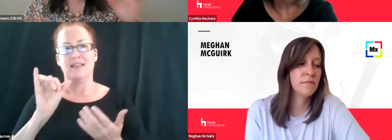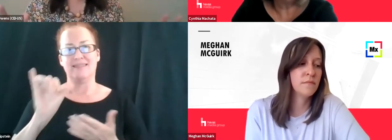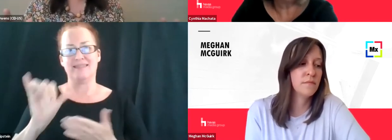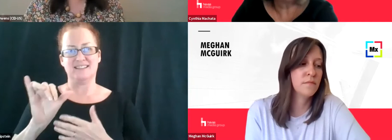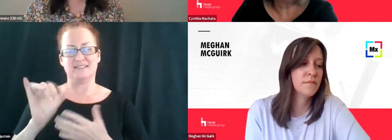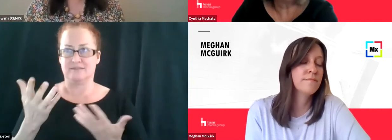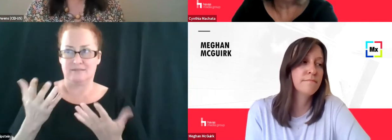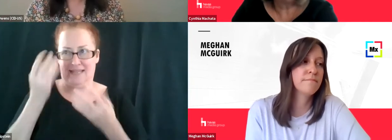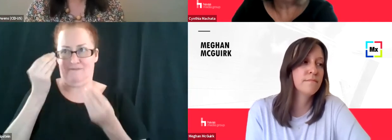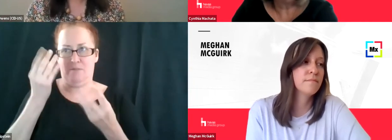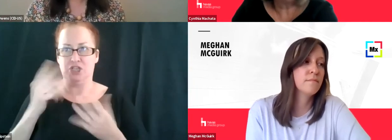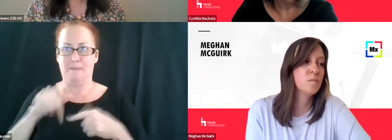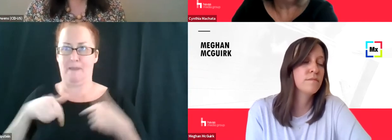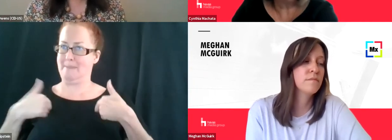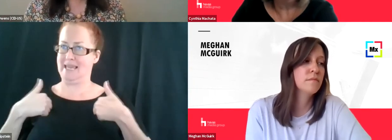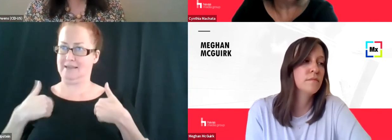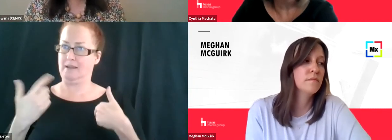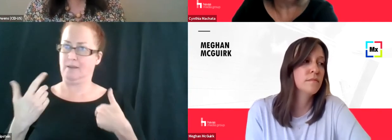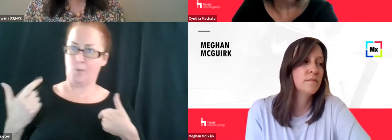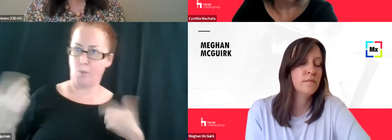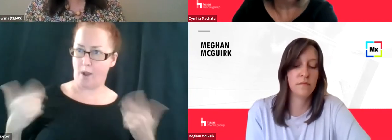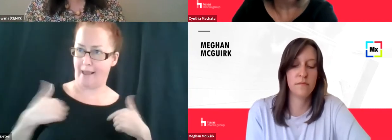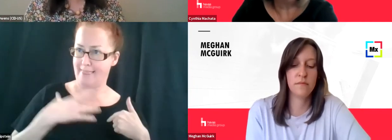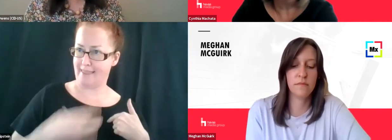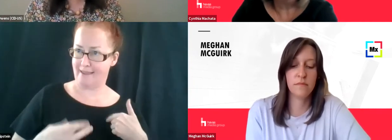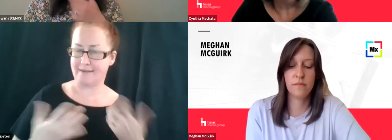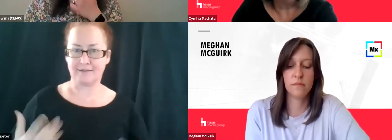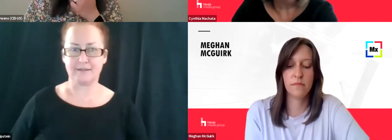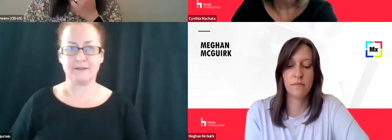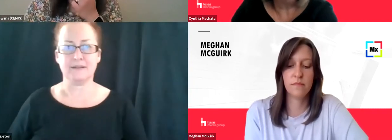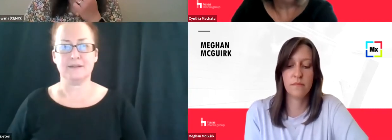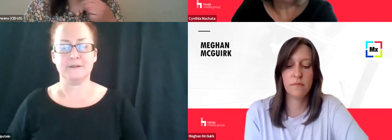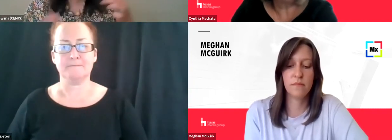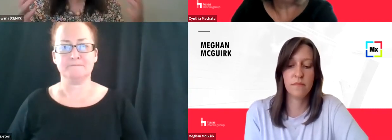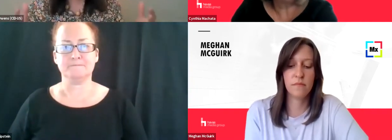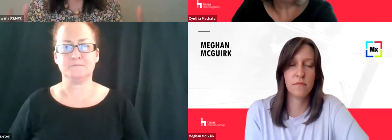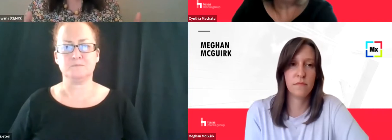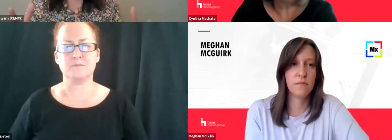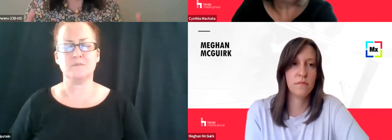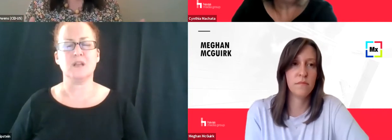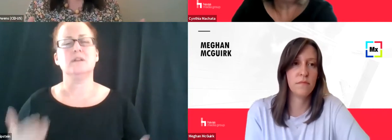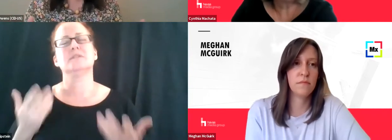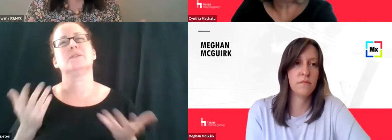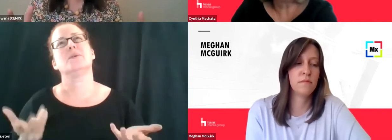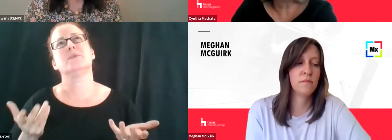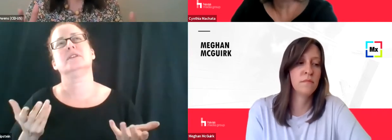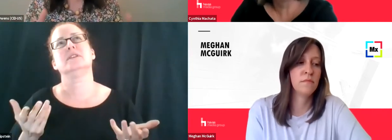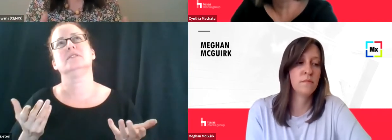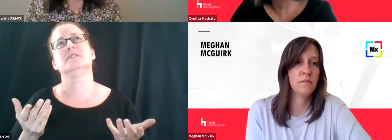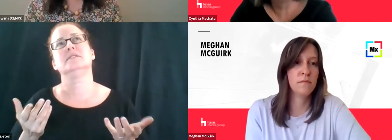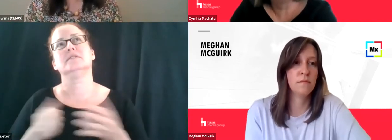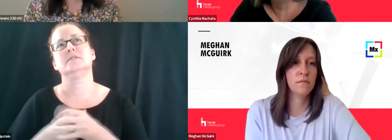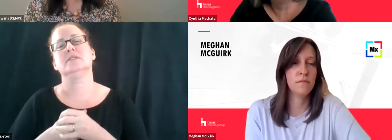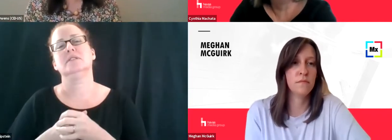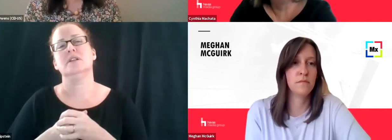fingerprint we're leaving behind. So are you, is there some kind of data that's most